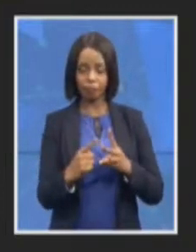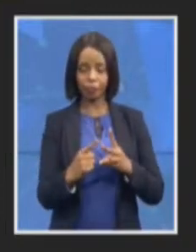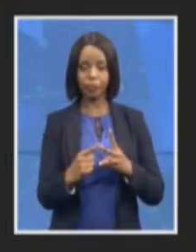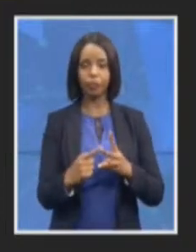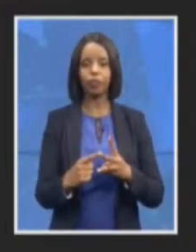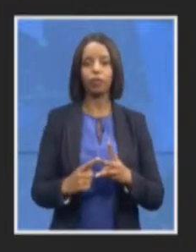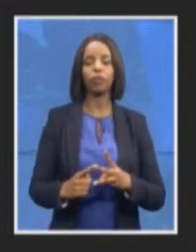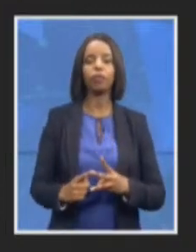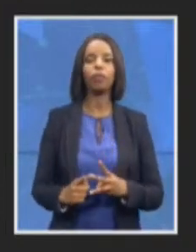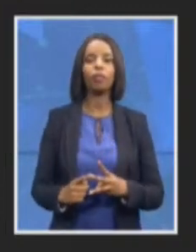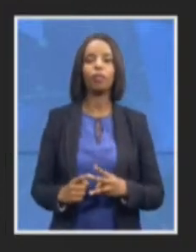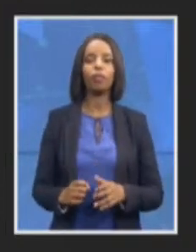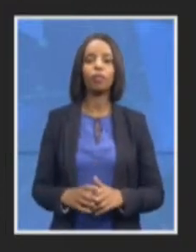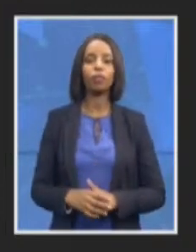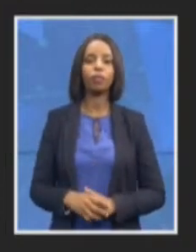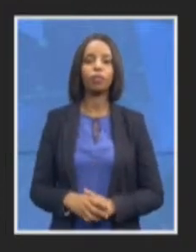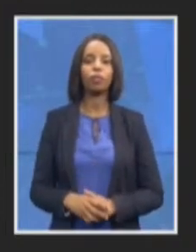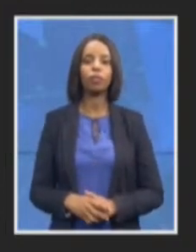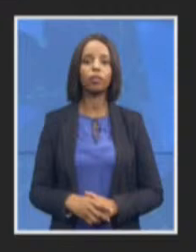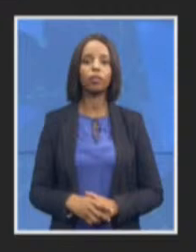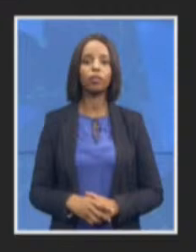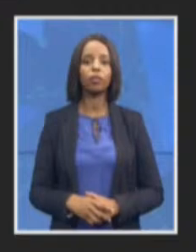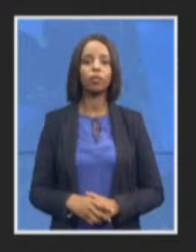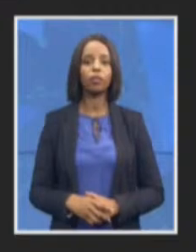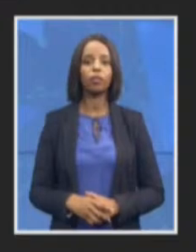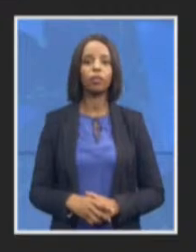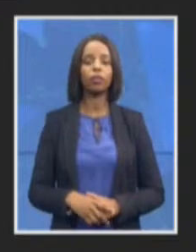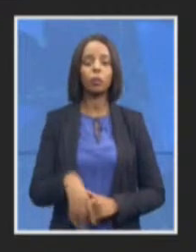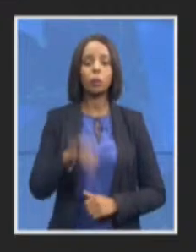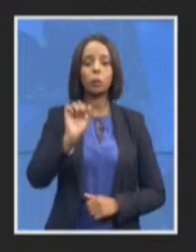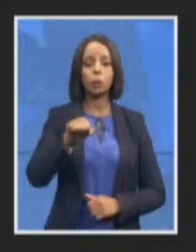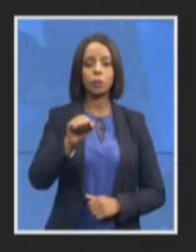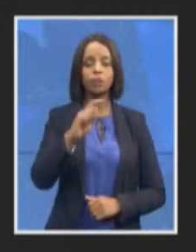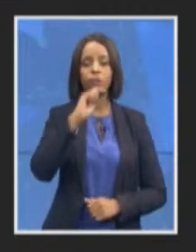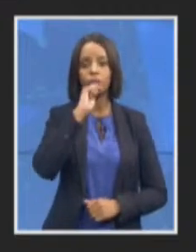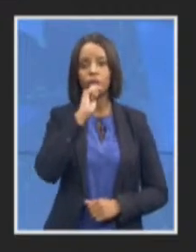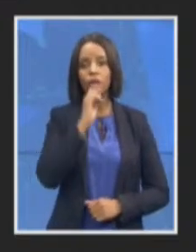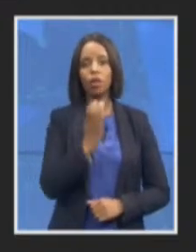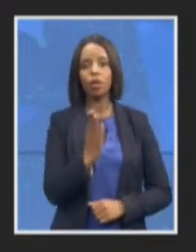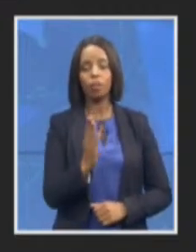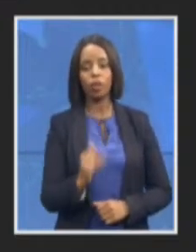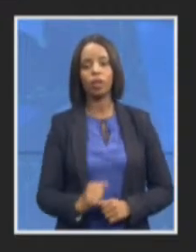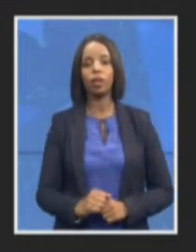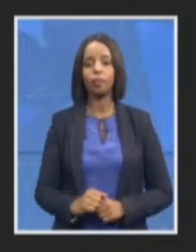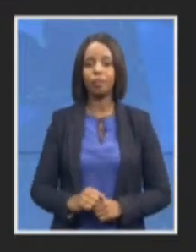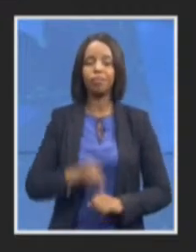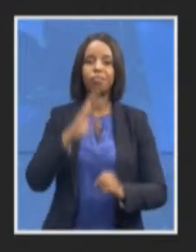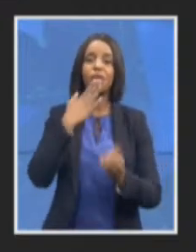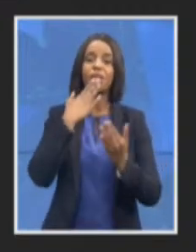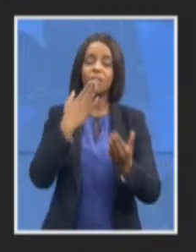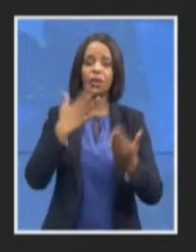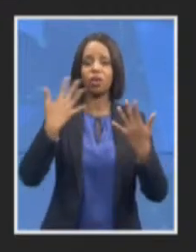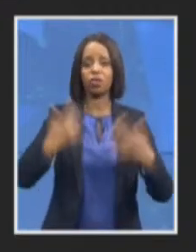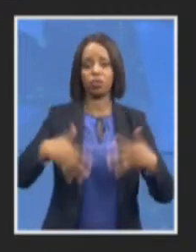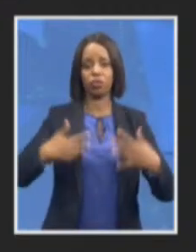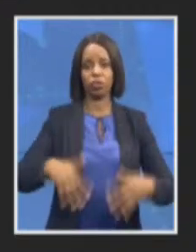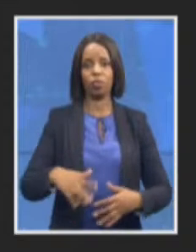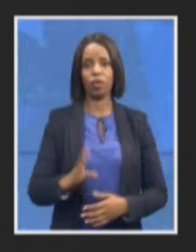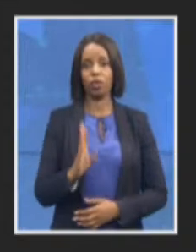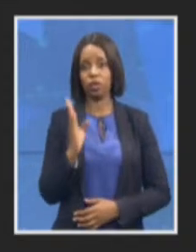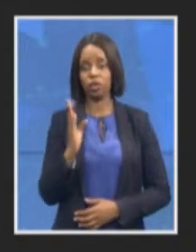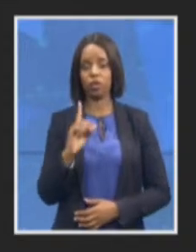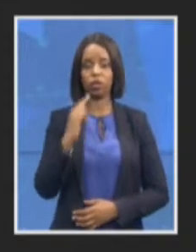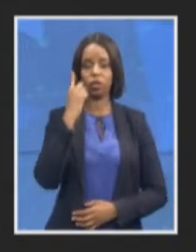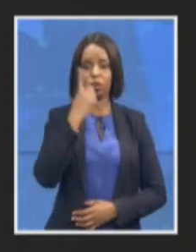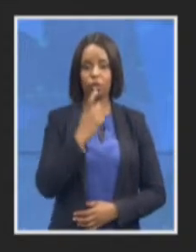yes good morning good morning colleagues thank you very much I think it's Aaron for that question on the building so the ID has moved into a new building